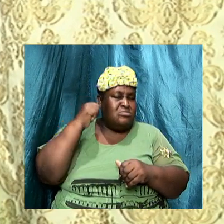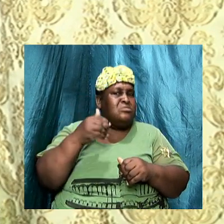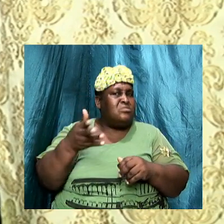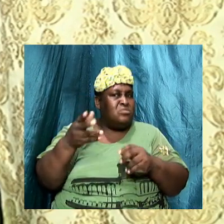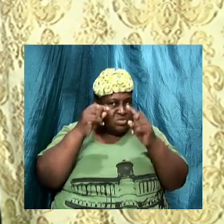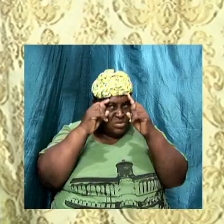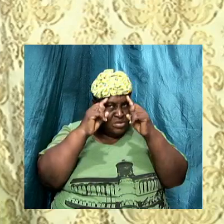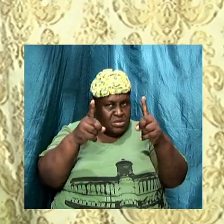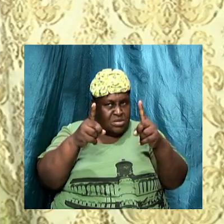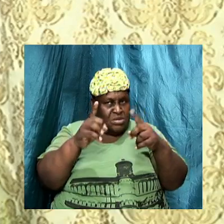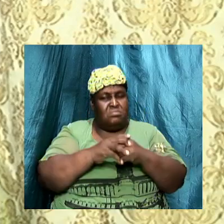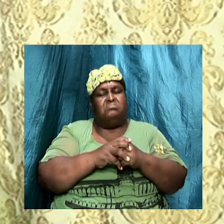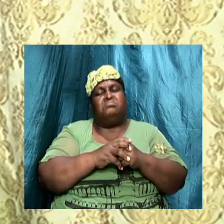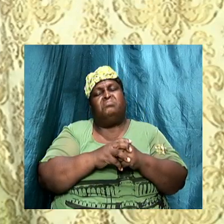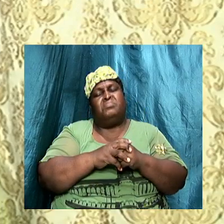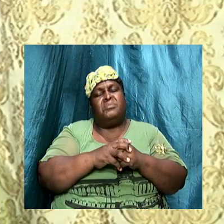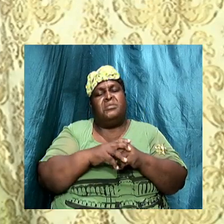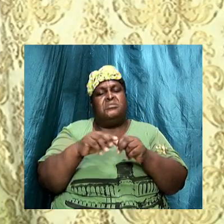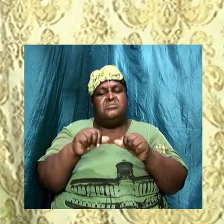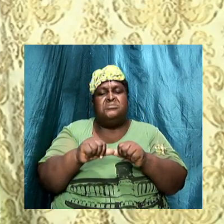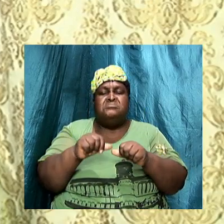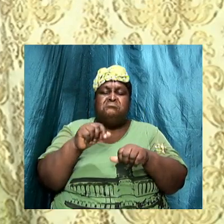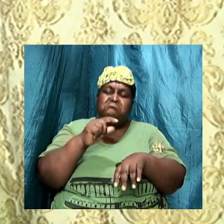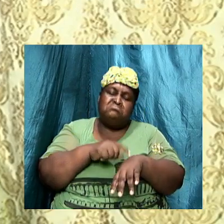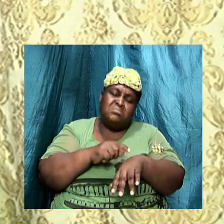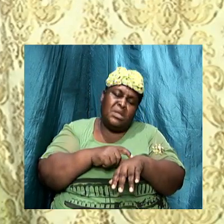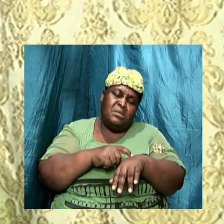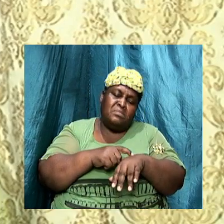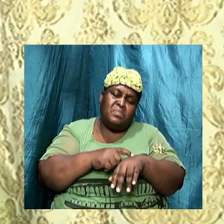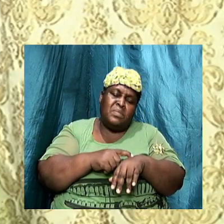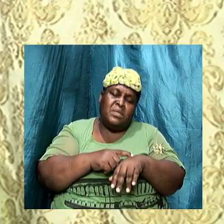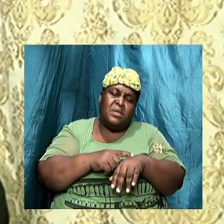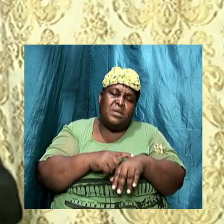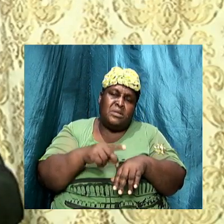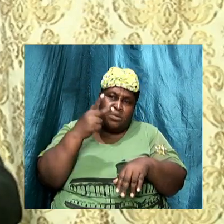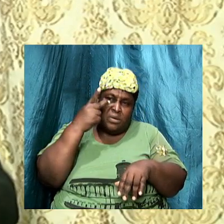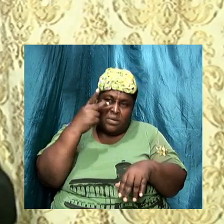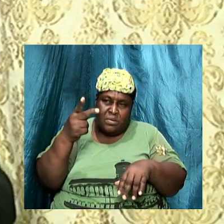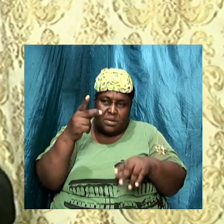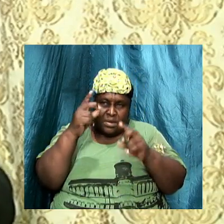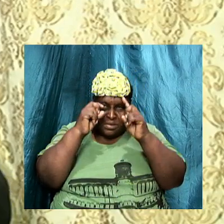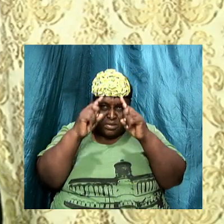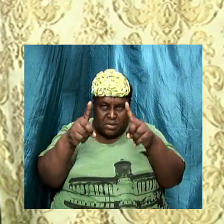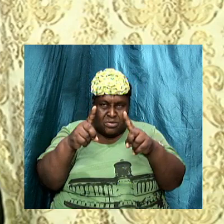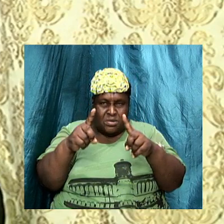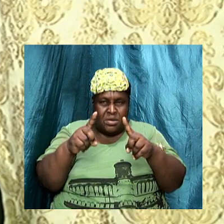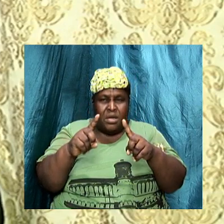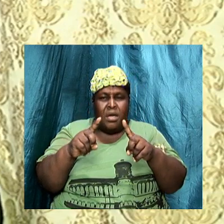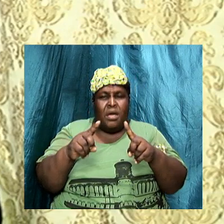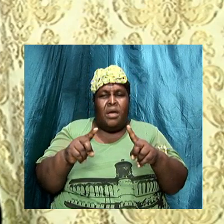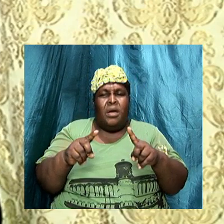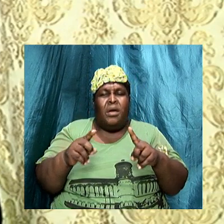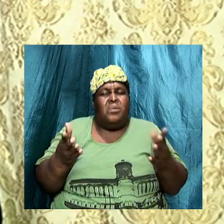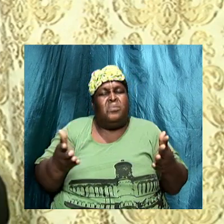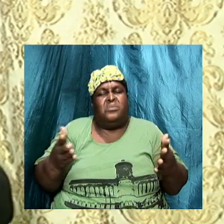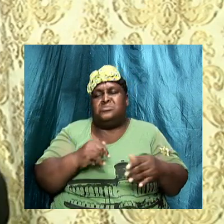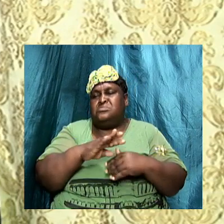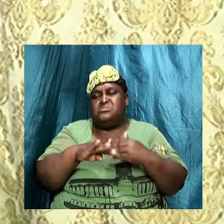want to just spend some time, look at these doctrines, look at what they are about, and then be able now to